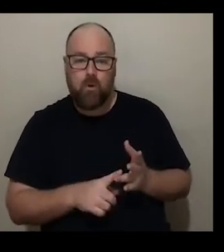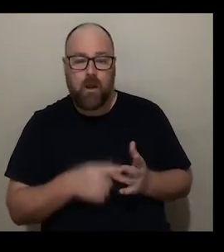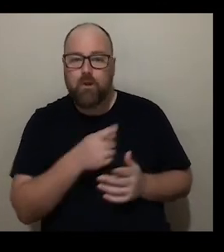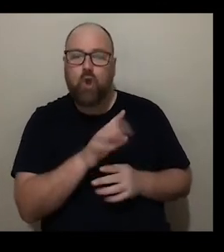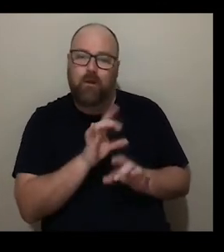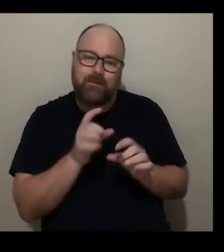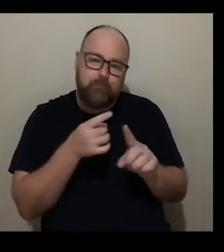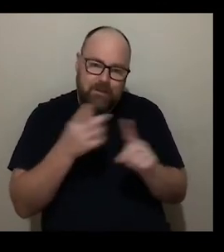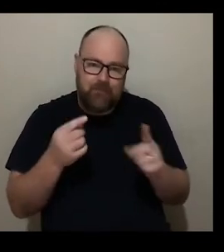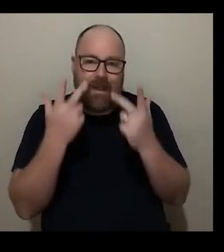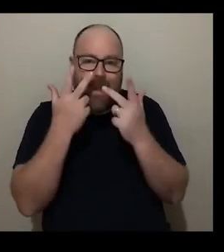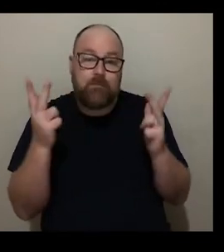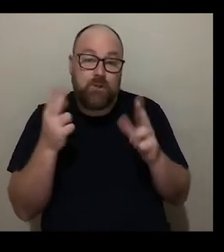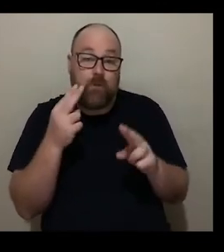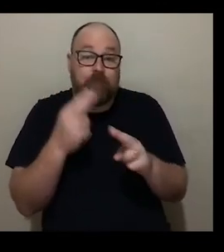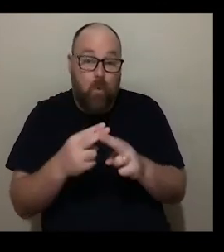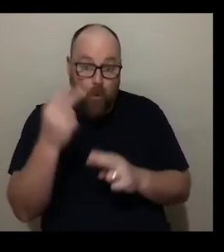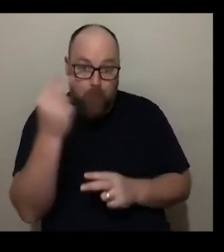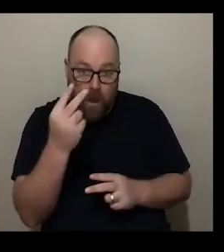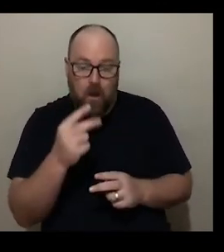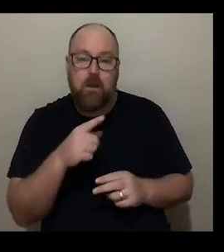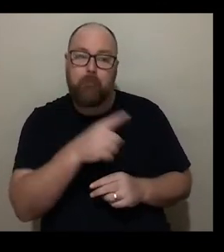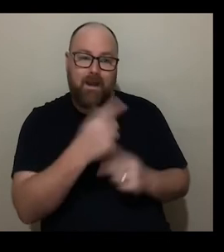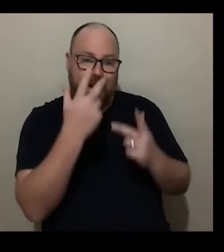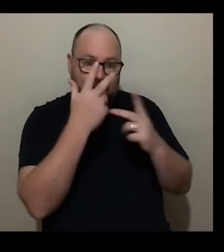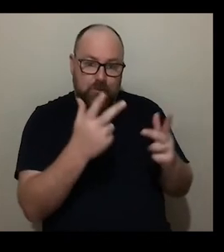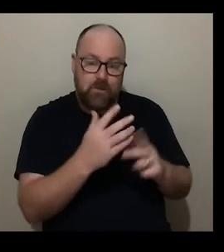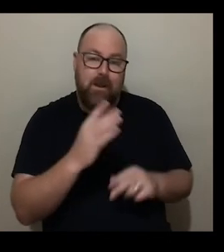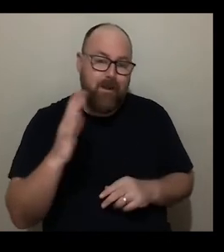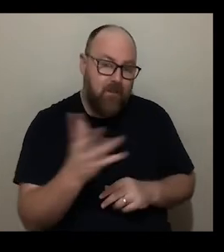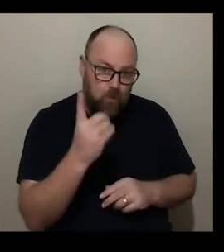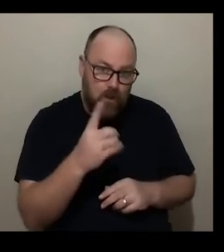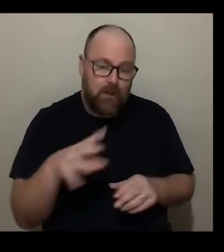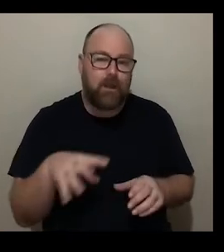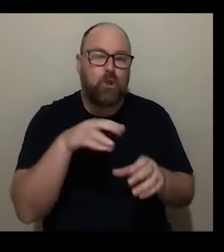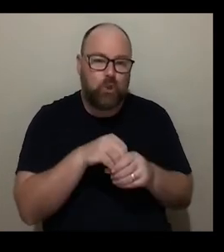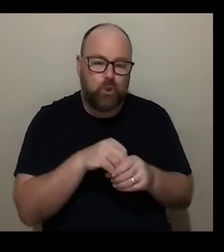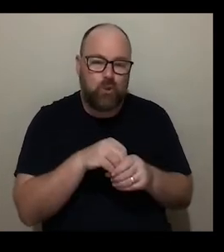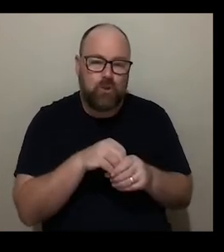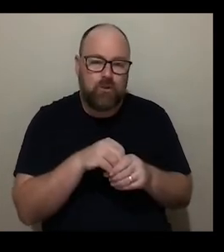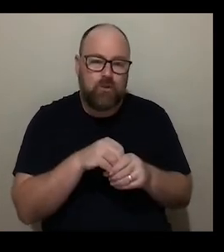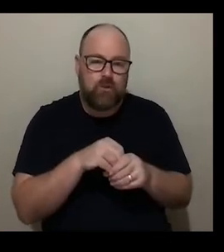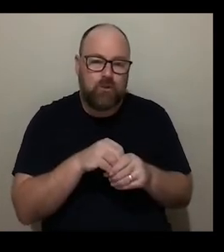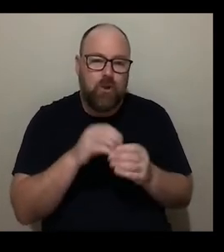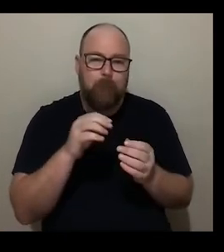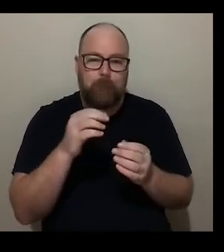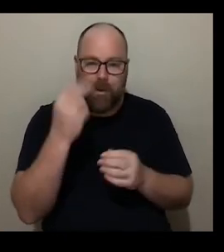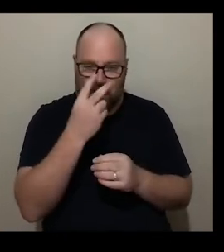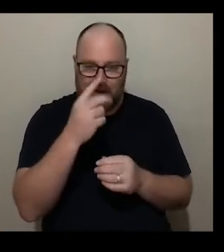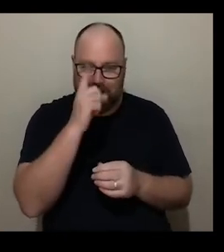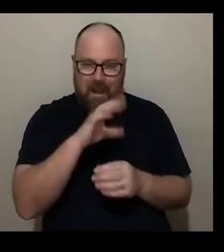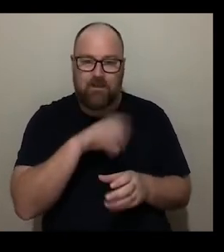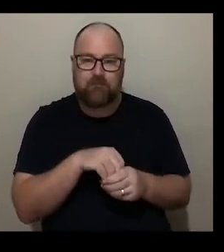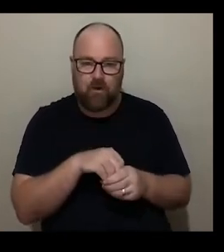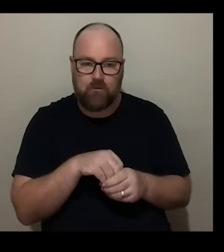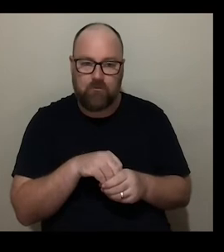exhibition specifically for blind people it was an exhibition that everybody including blind people could participate in um